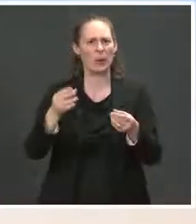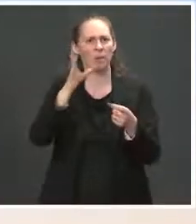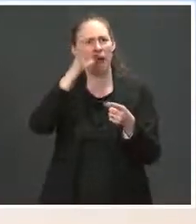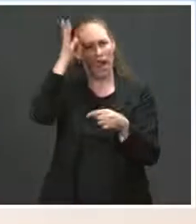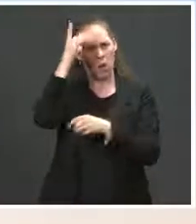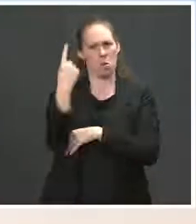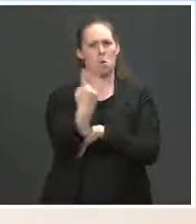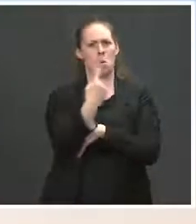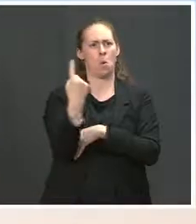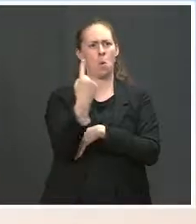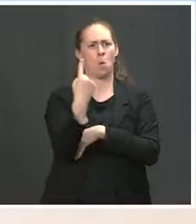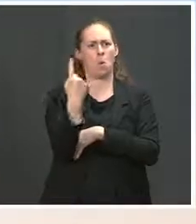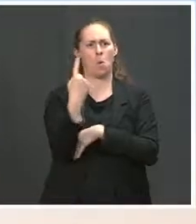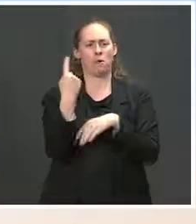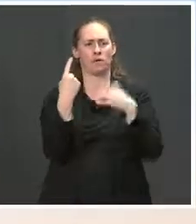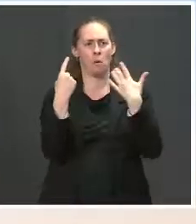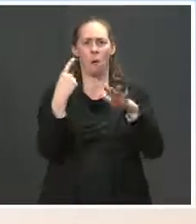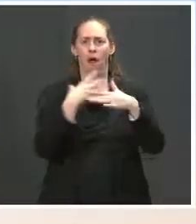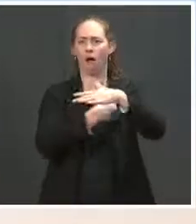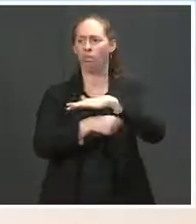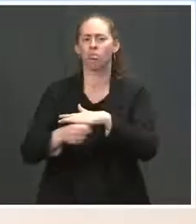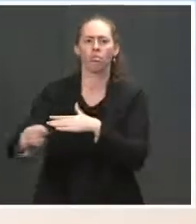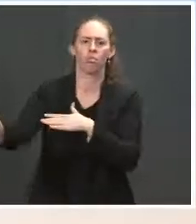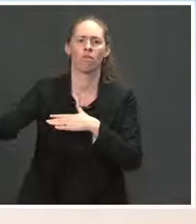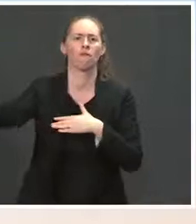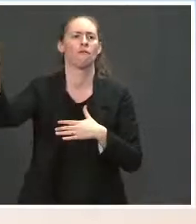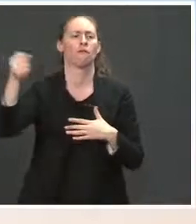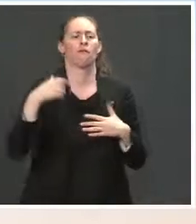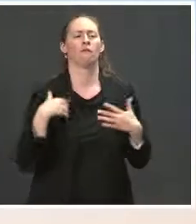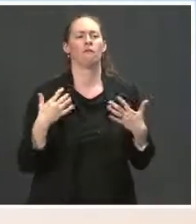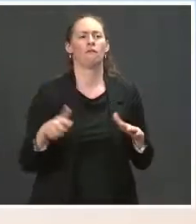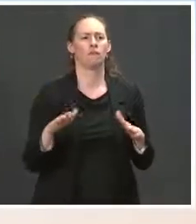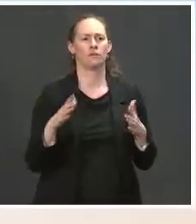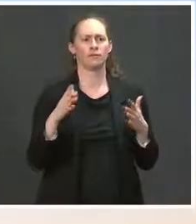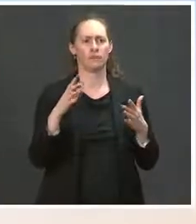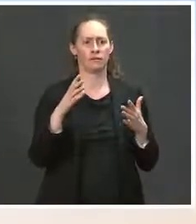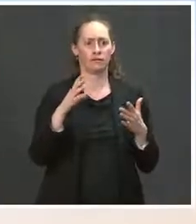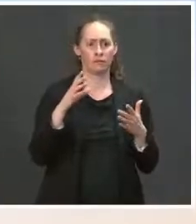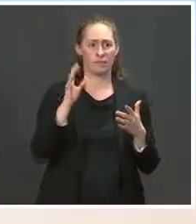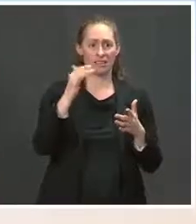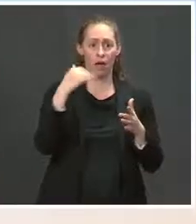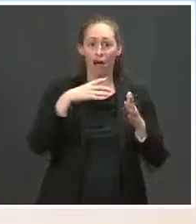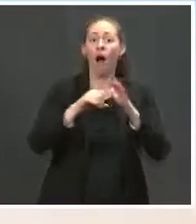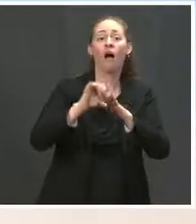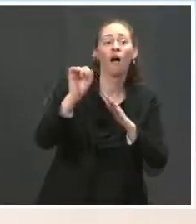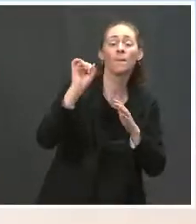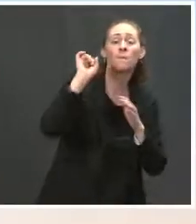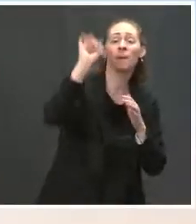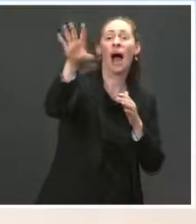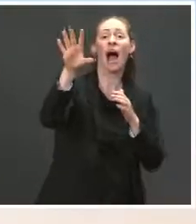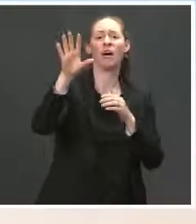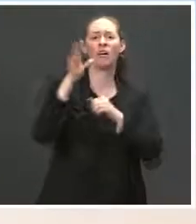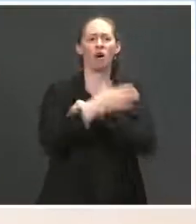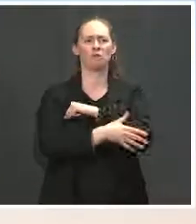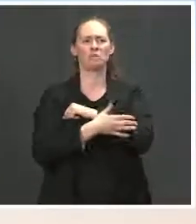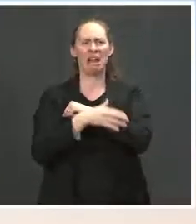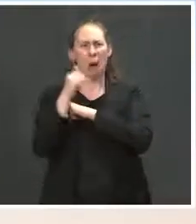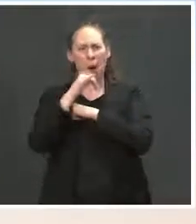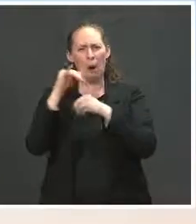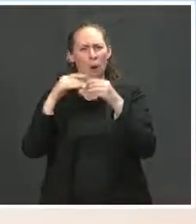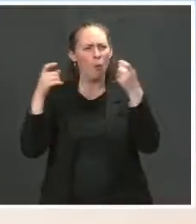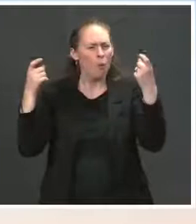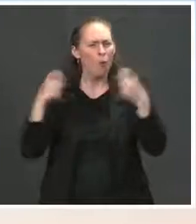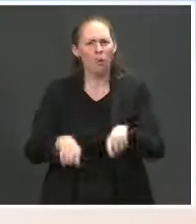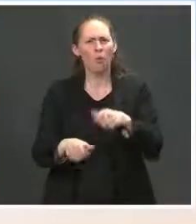arms, those who were being asked to take a treacherous journey back, ensure we could take steps there. He also wants to push